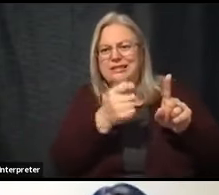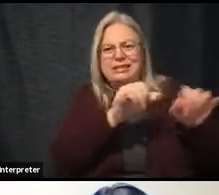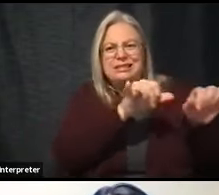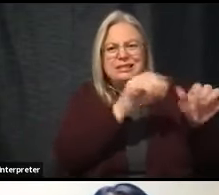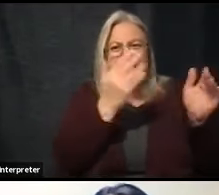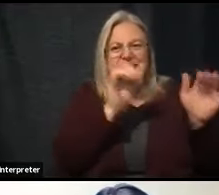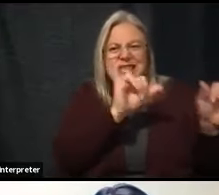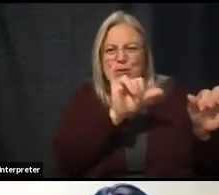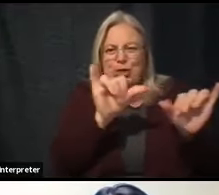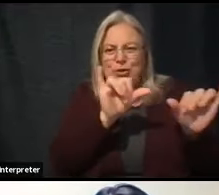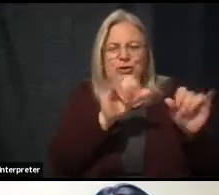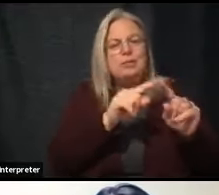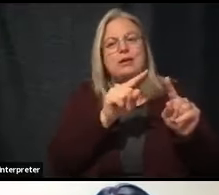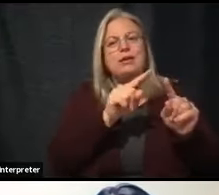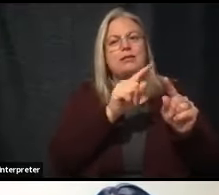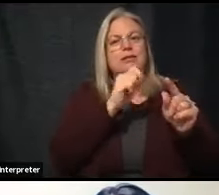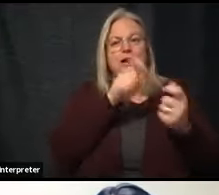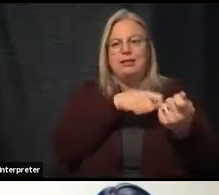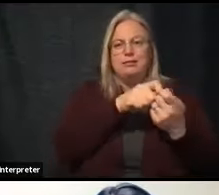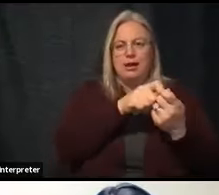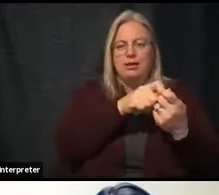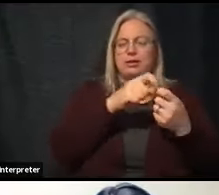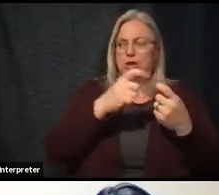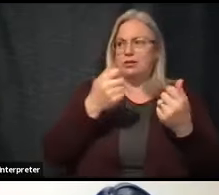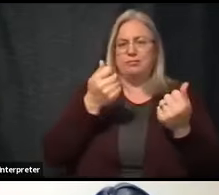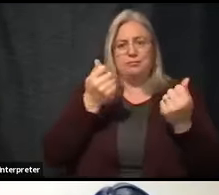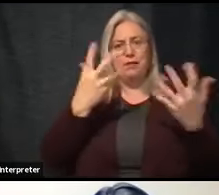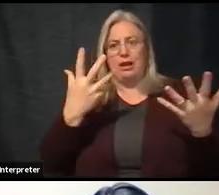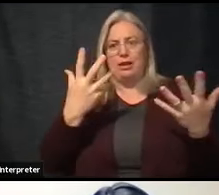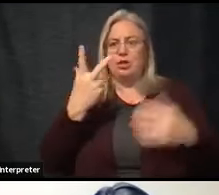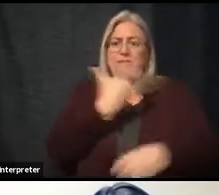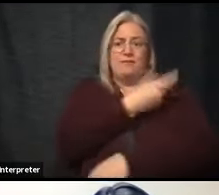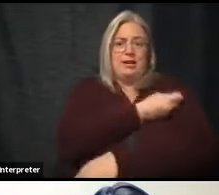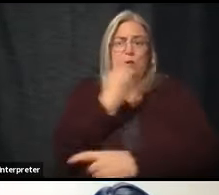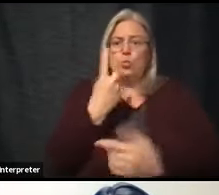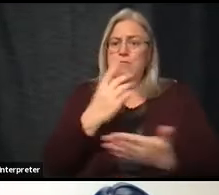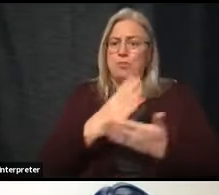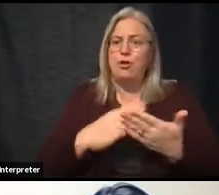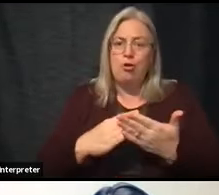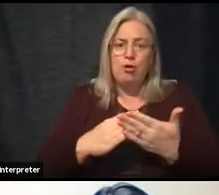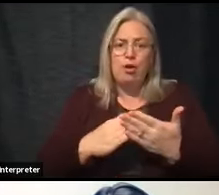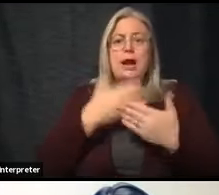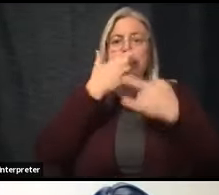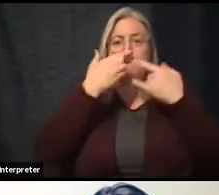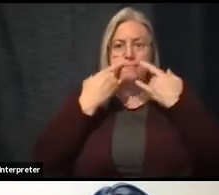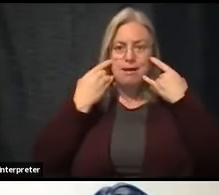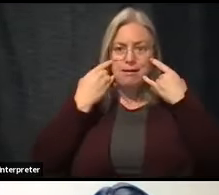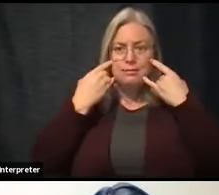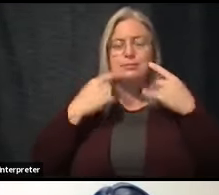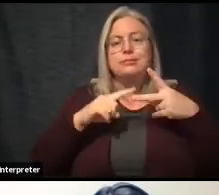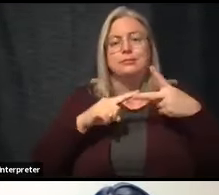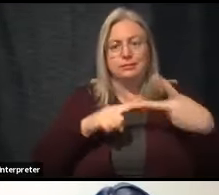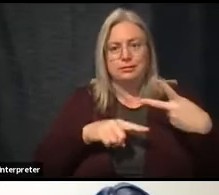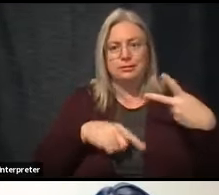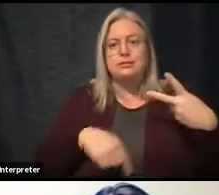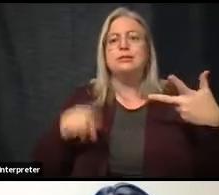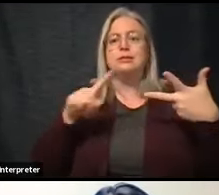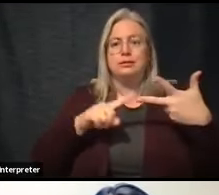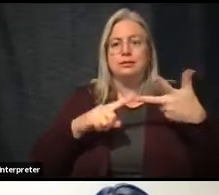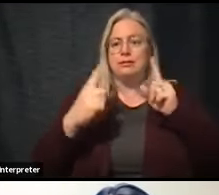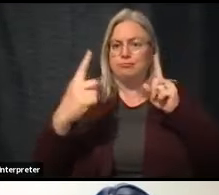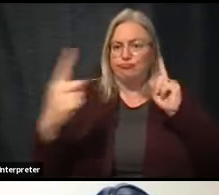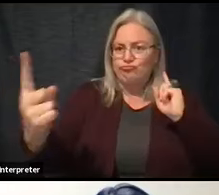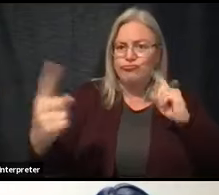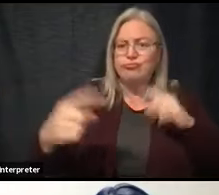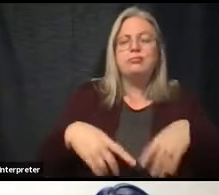wand there. So vaccination is one piece of it. Masking is the second piece. Physical distancing, avoiding